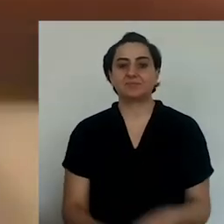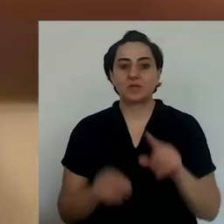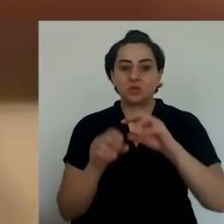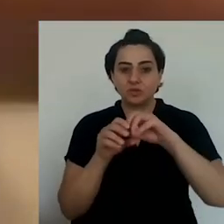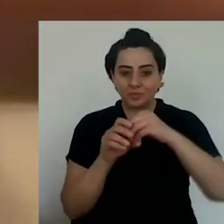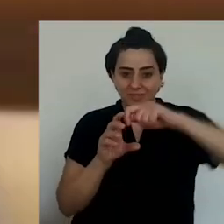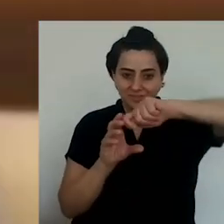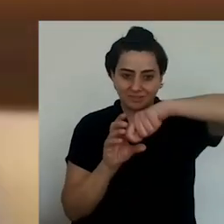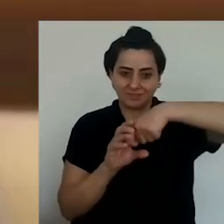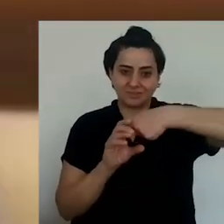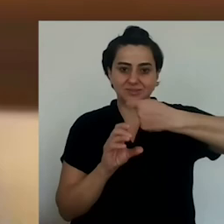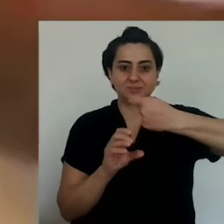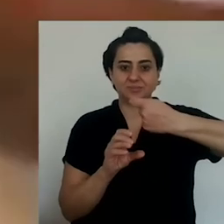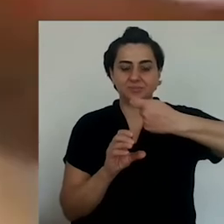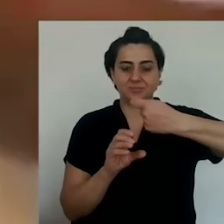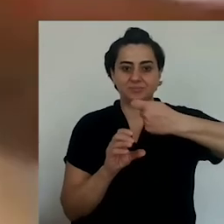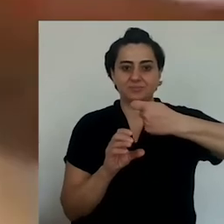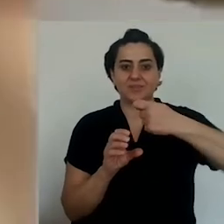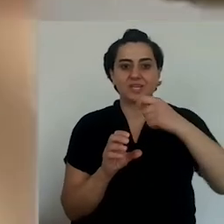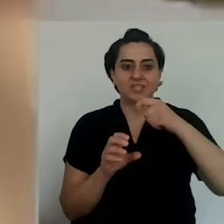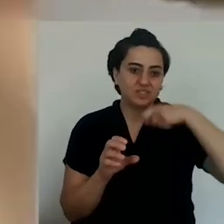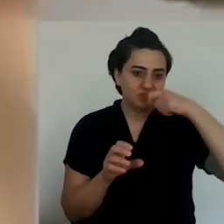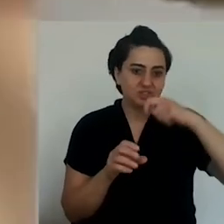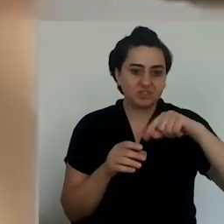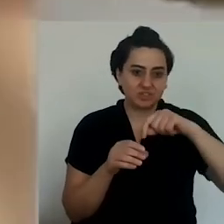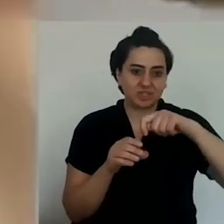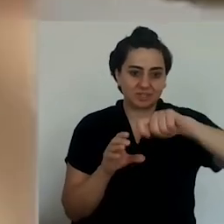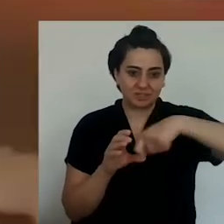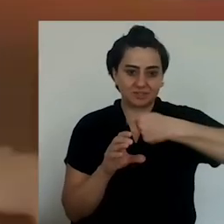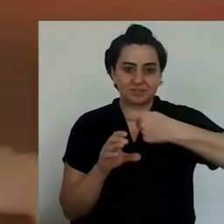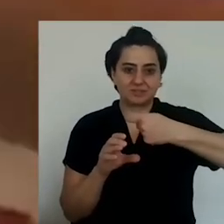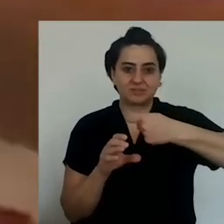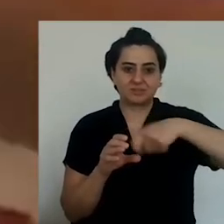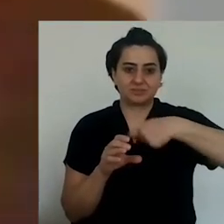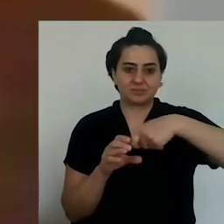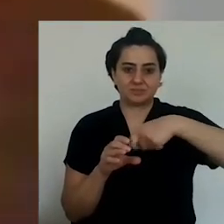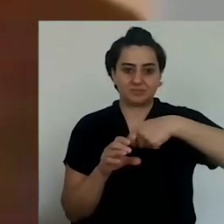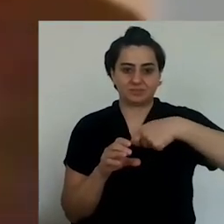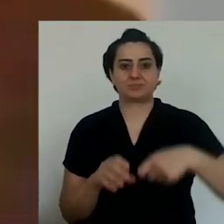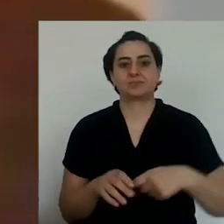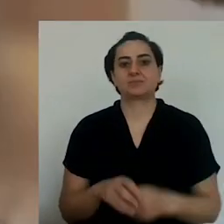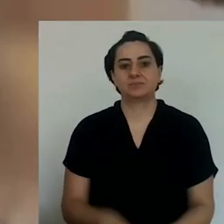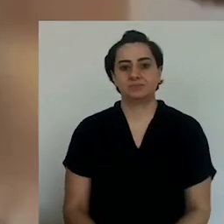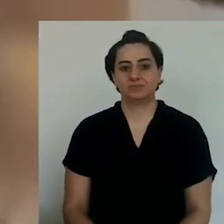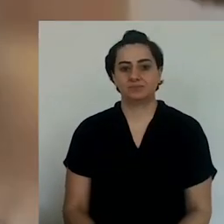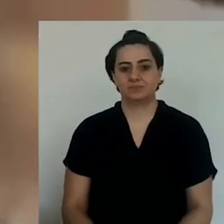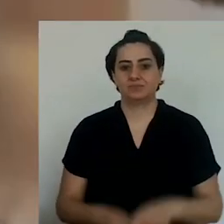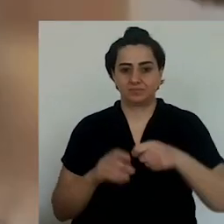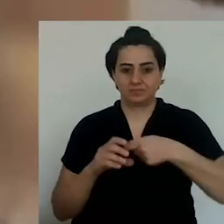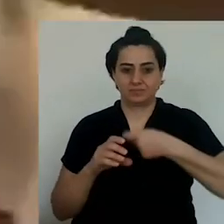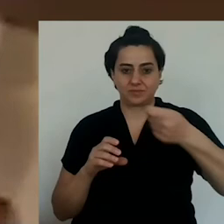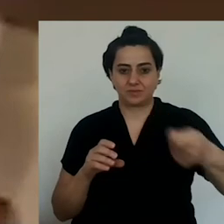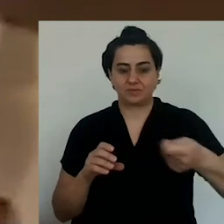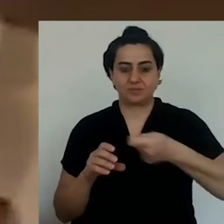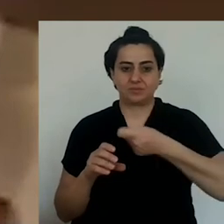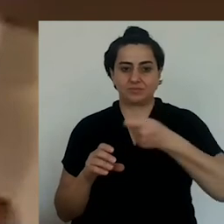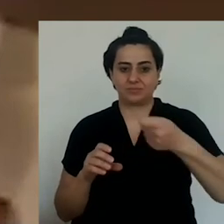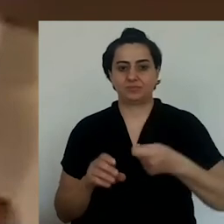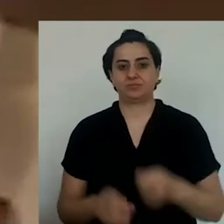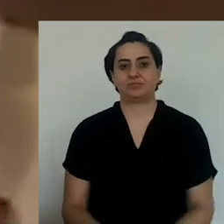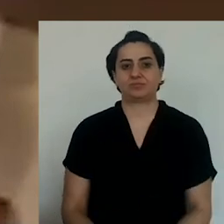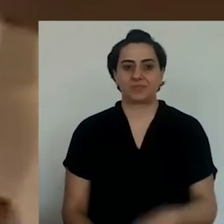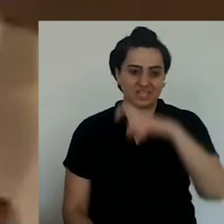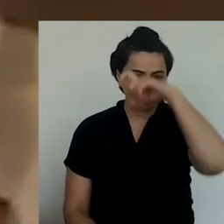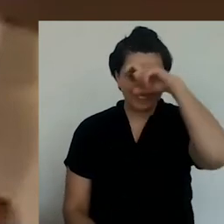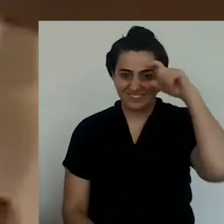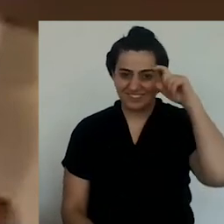I cracked the egg and I stir it with a